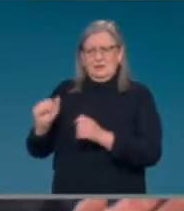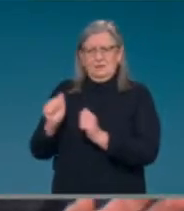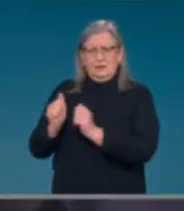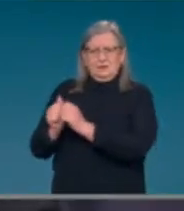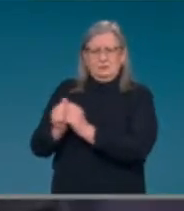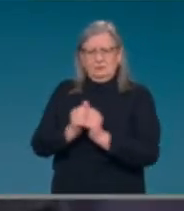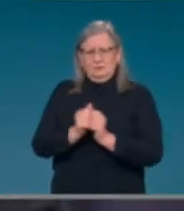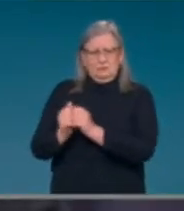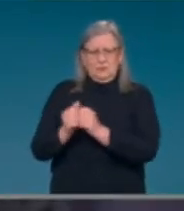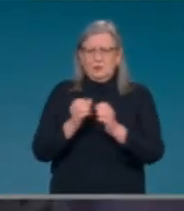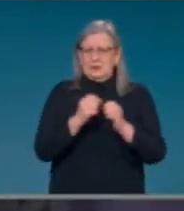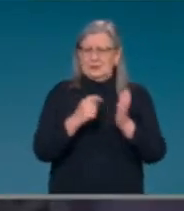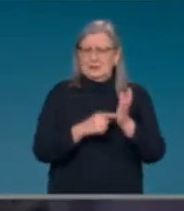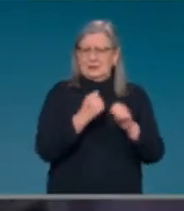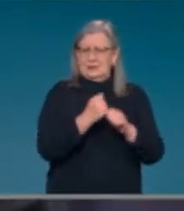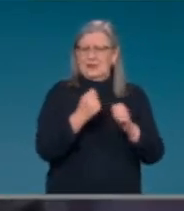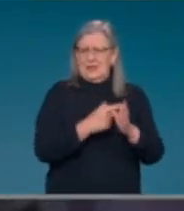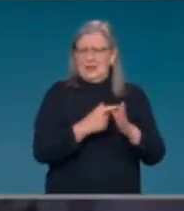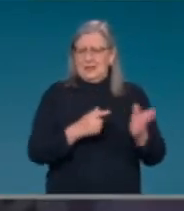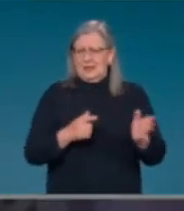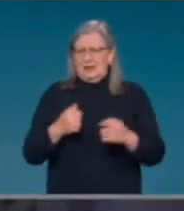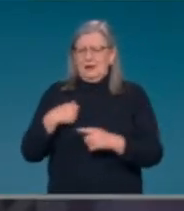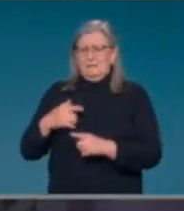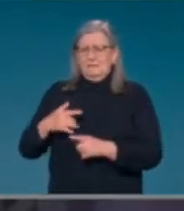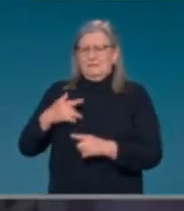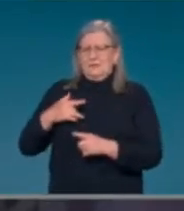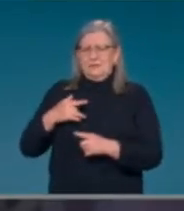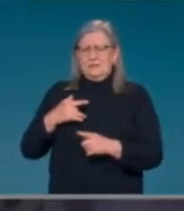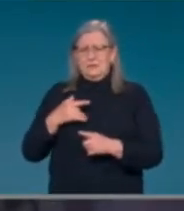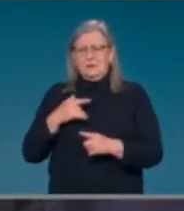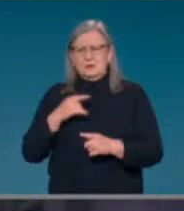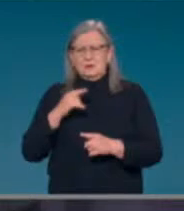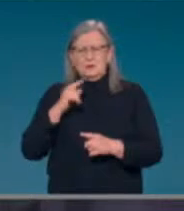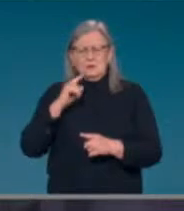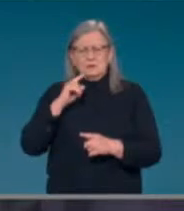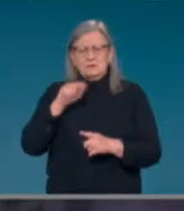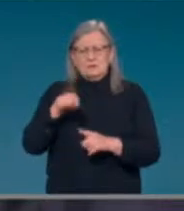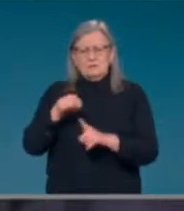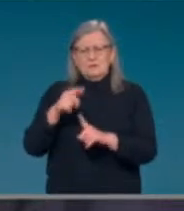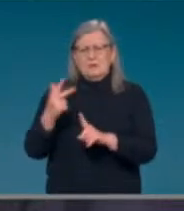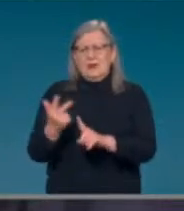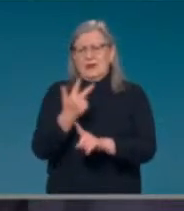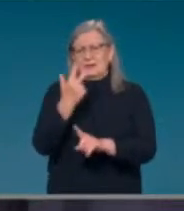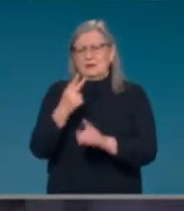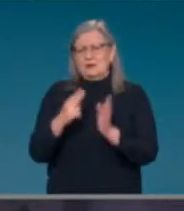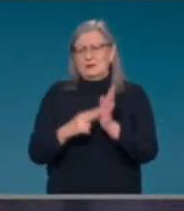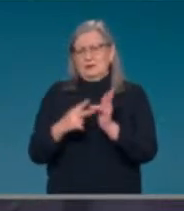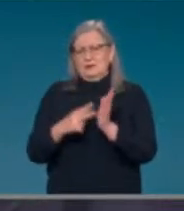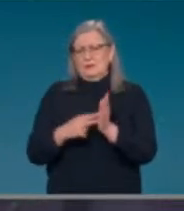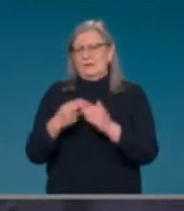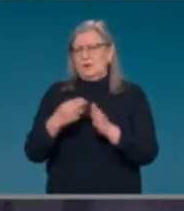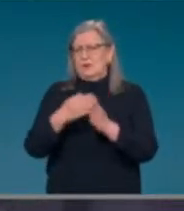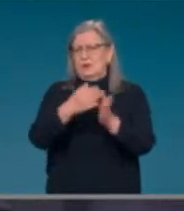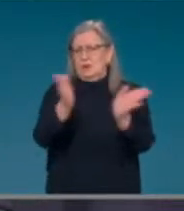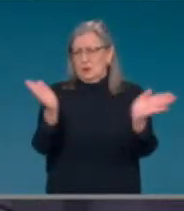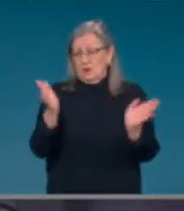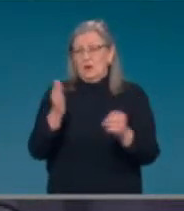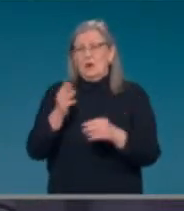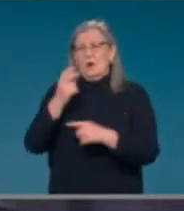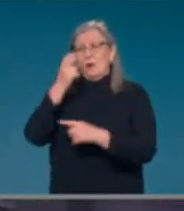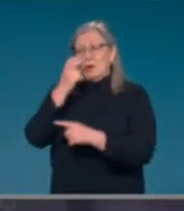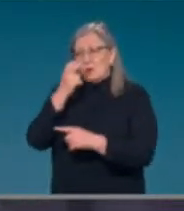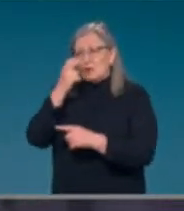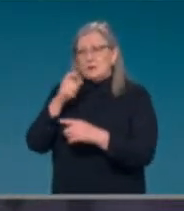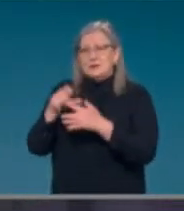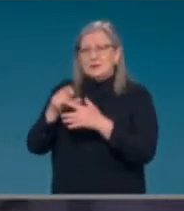subject to their advice, November 8th for the general population. For aged care and disability, we already have